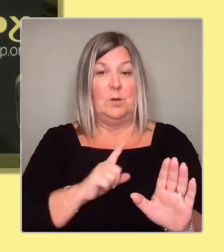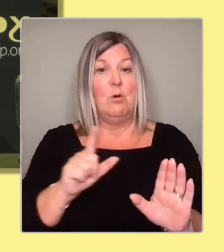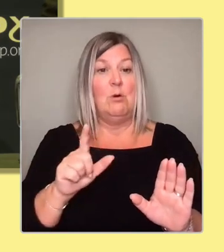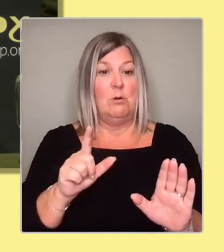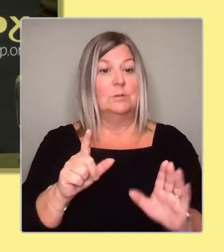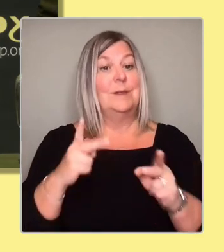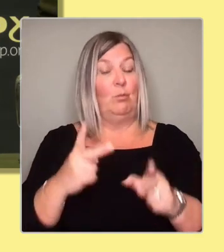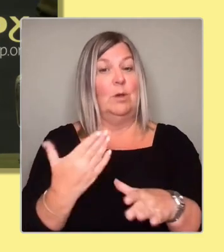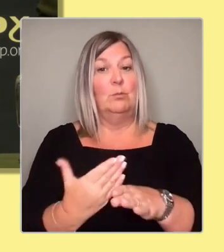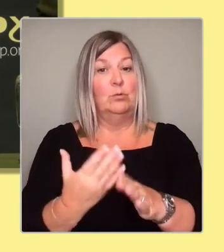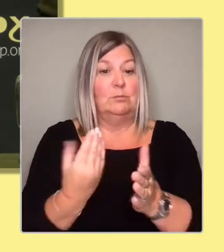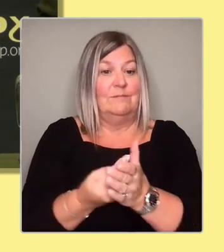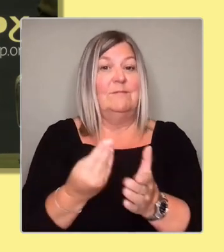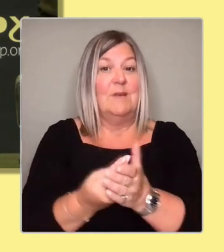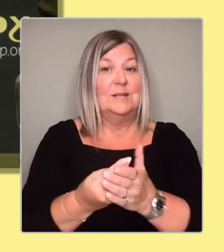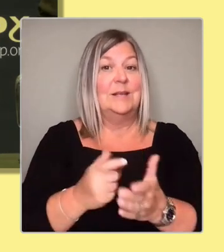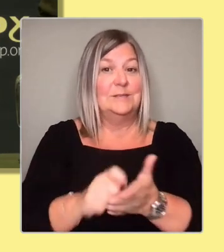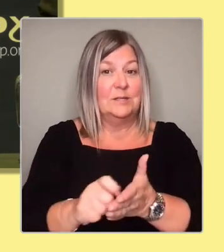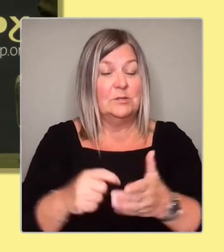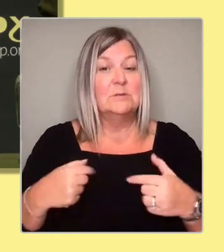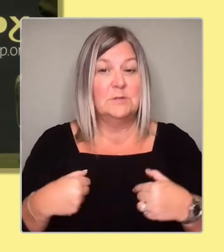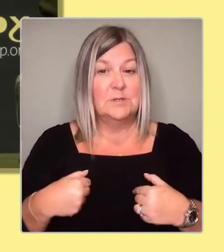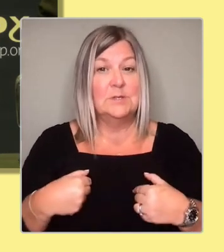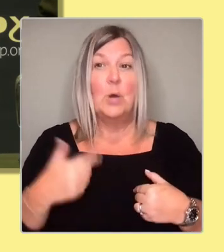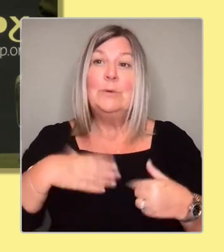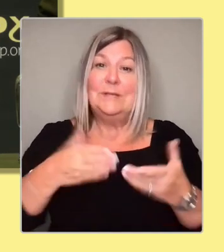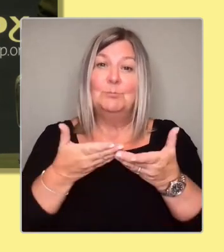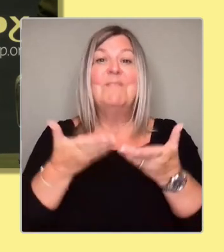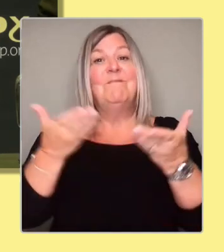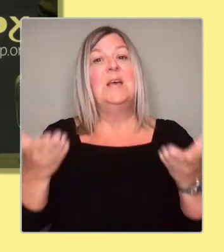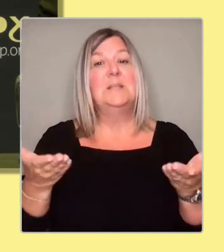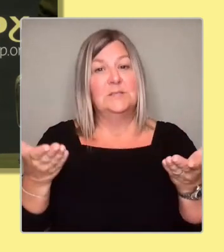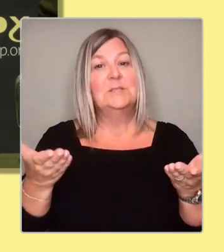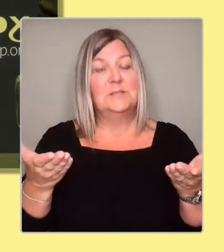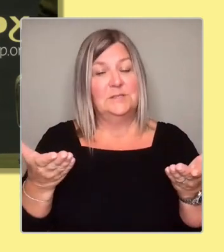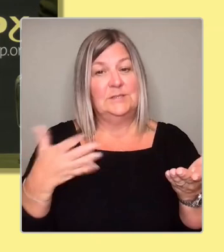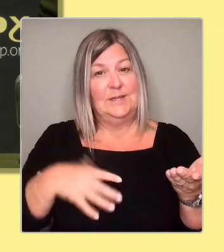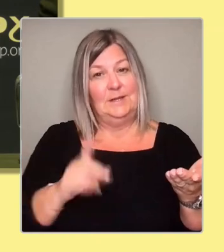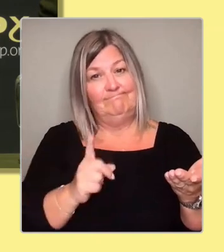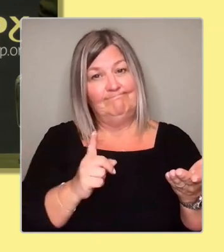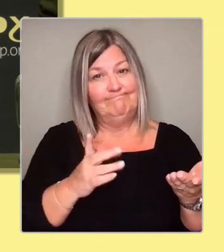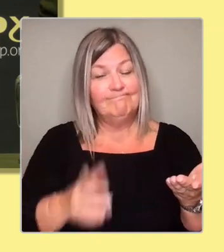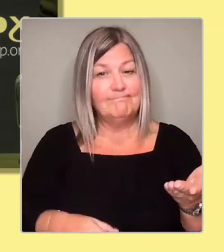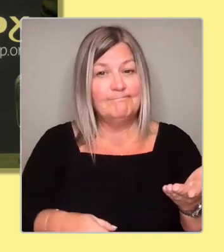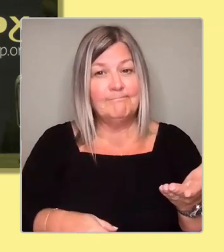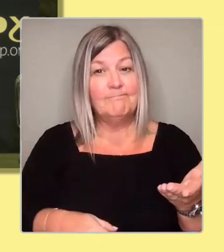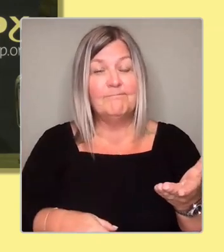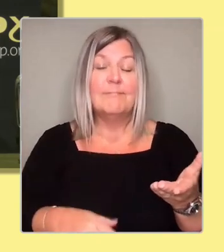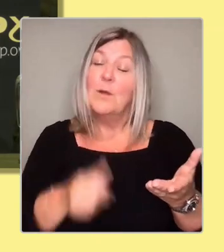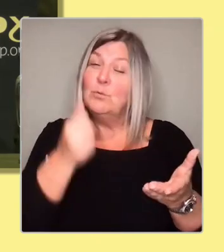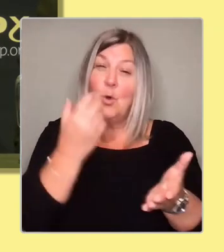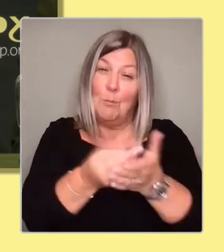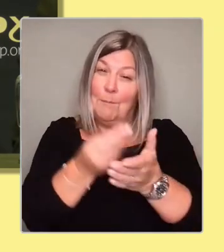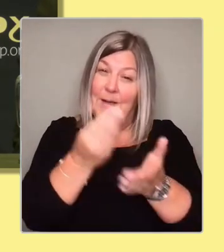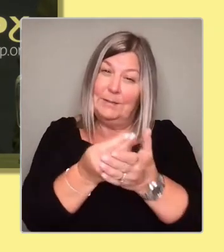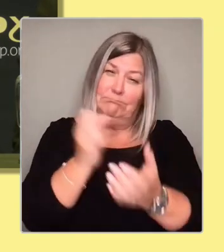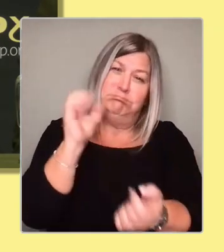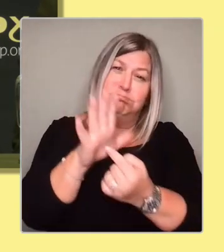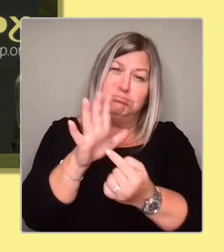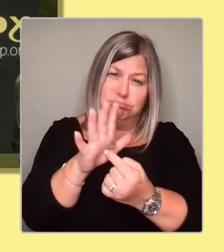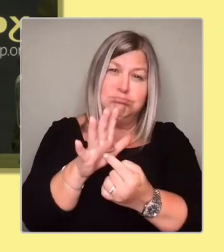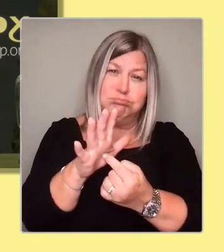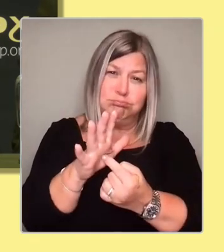budgets. And we know that often it's money that makes the world go round. And it's money that underpins the